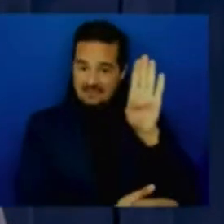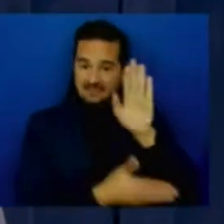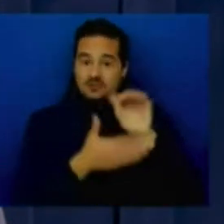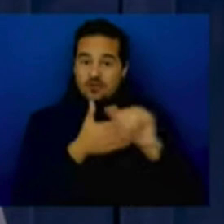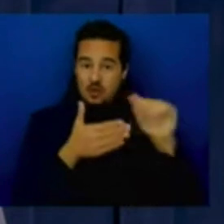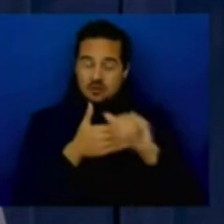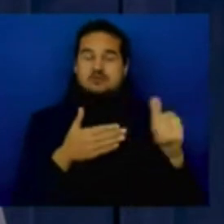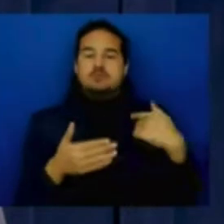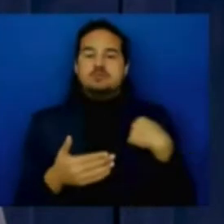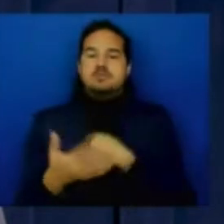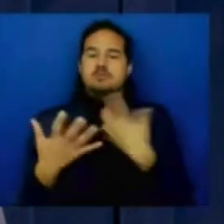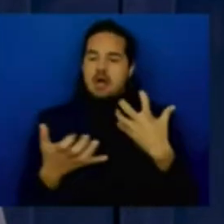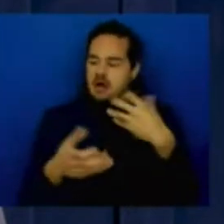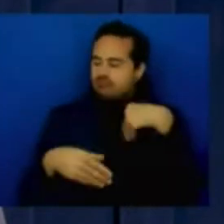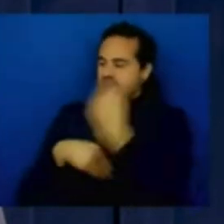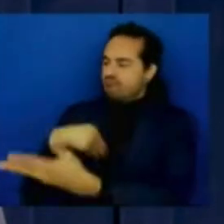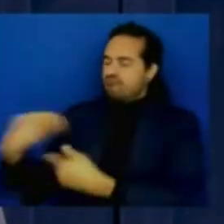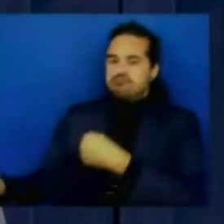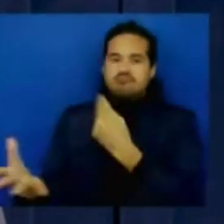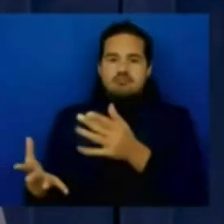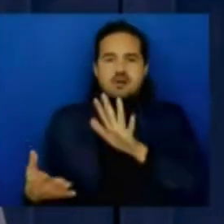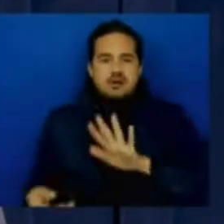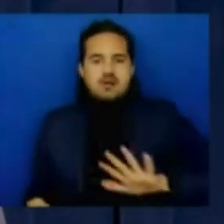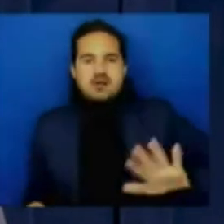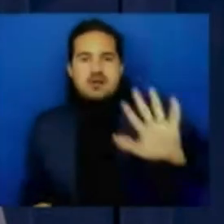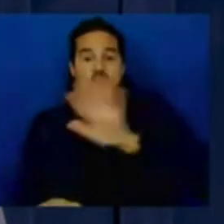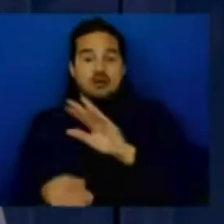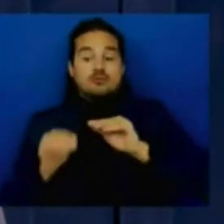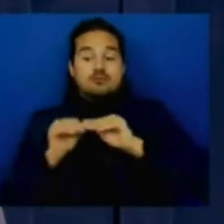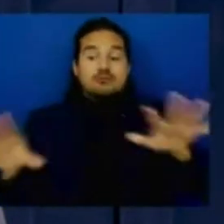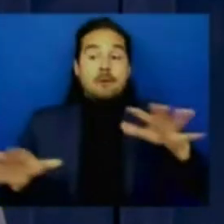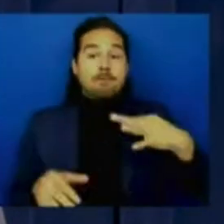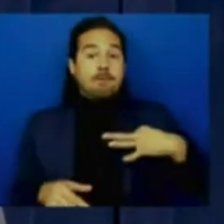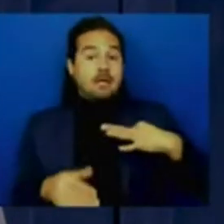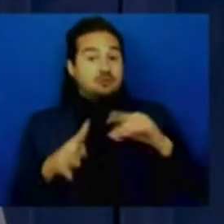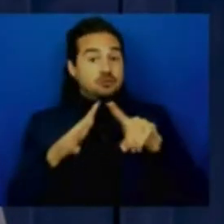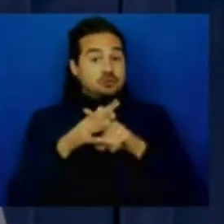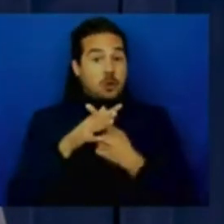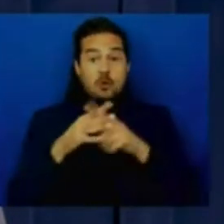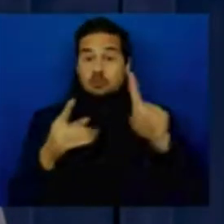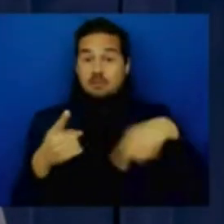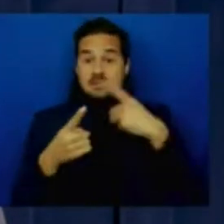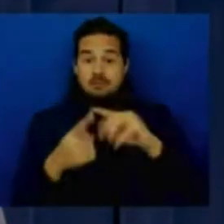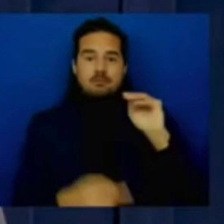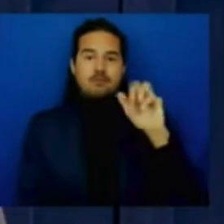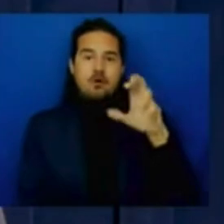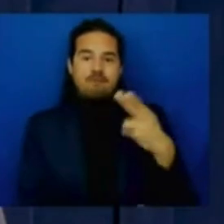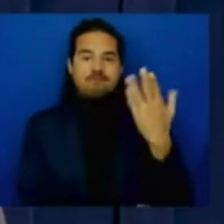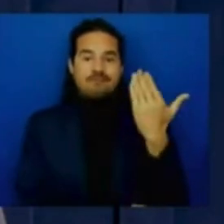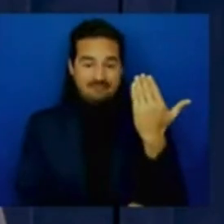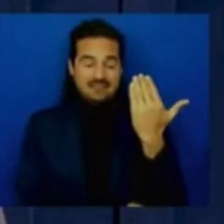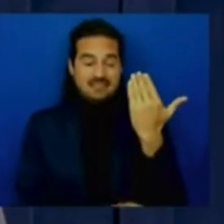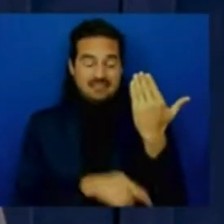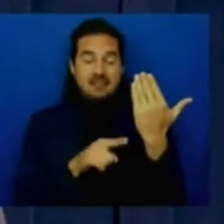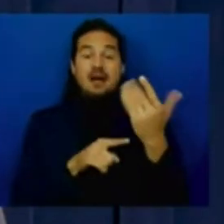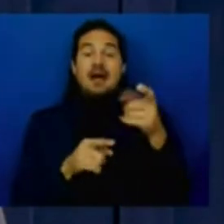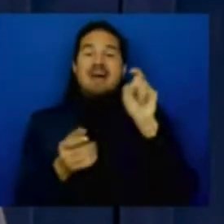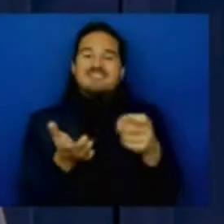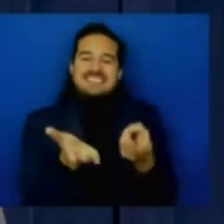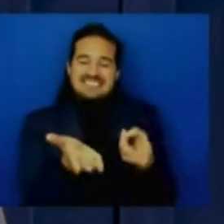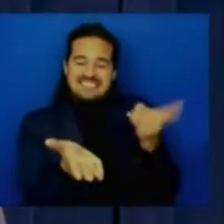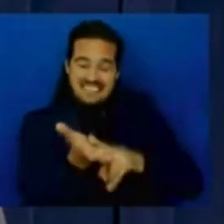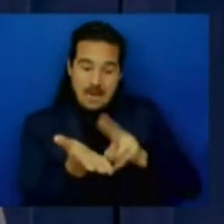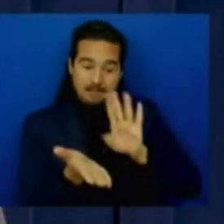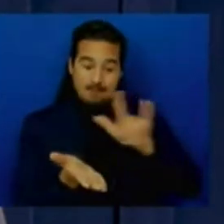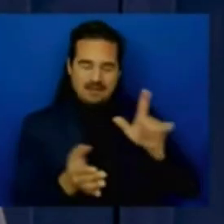that i'll sign require it before march 15th we want to see those entitlement jurisdictions that are receiving the other 1.1 billion